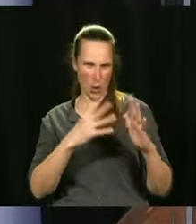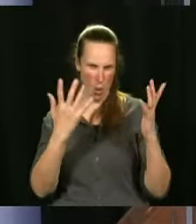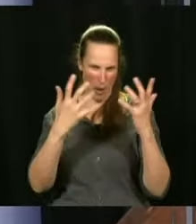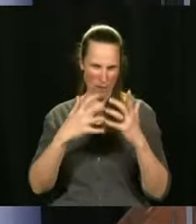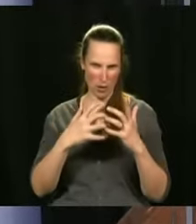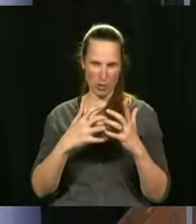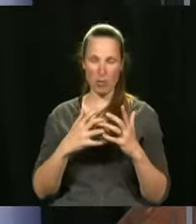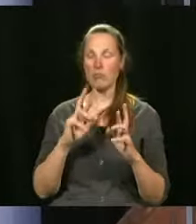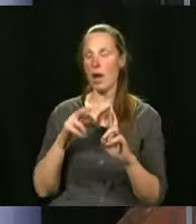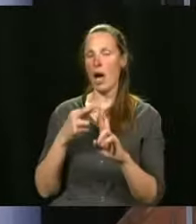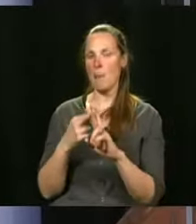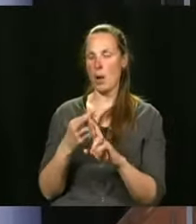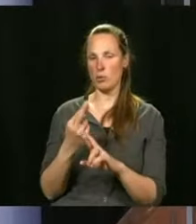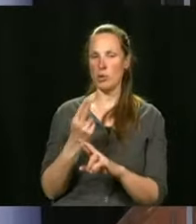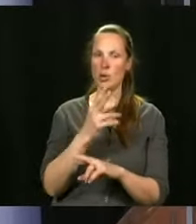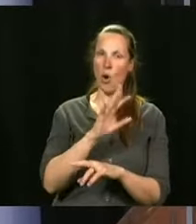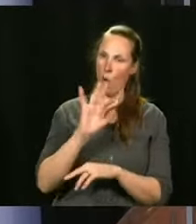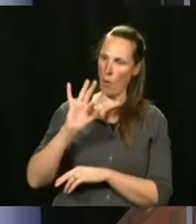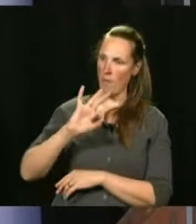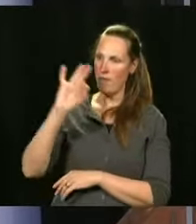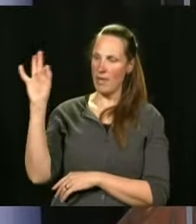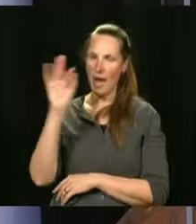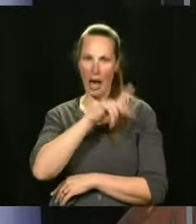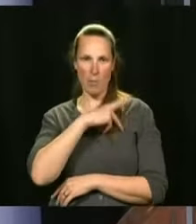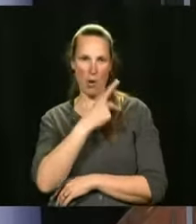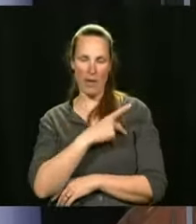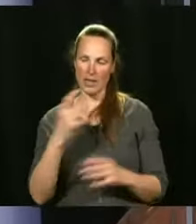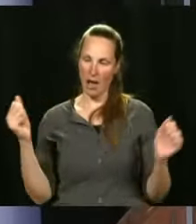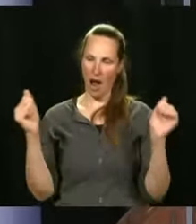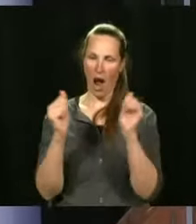together so that we can have something that will be standardized